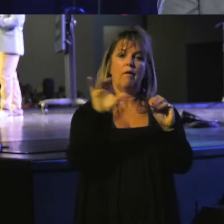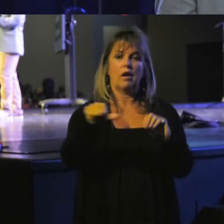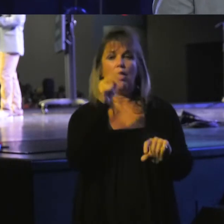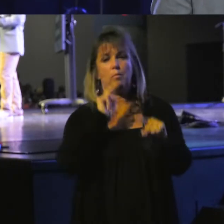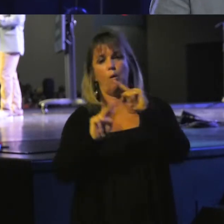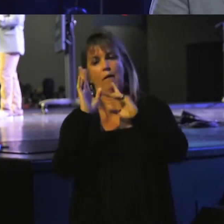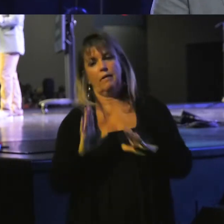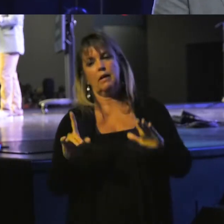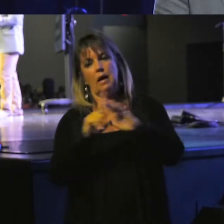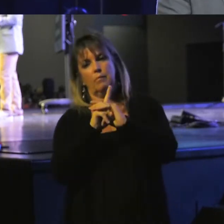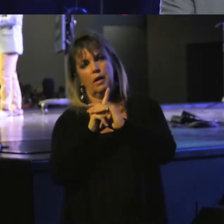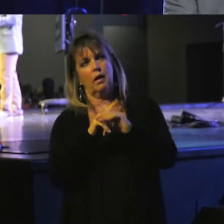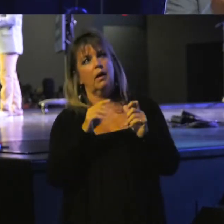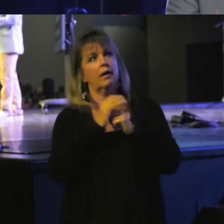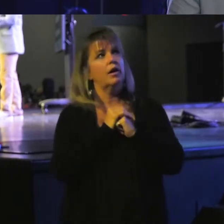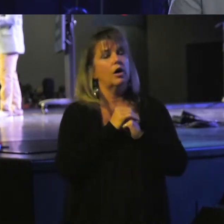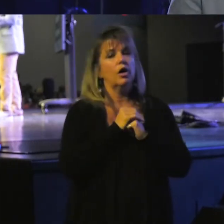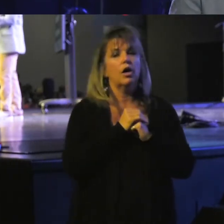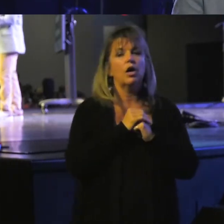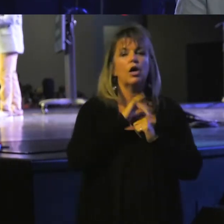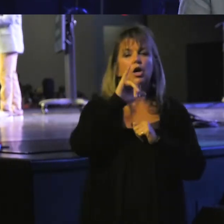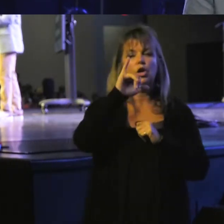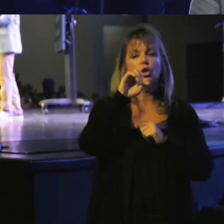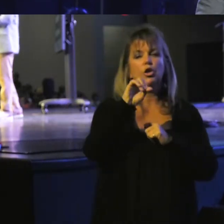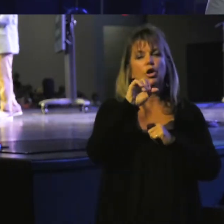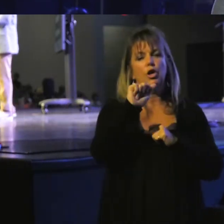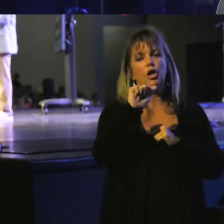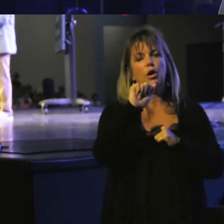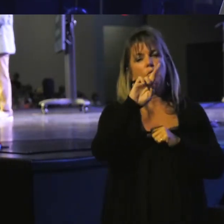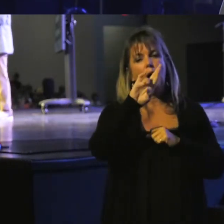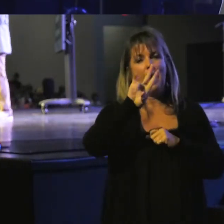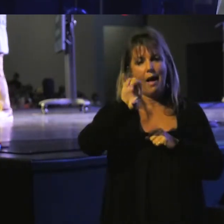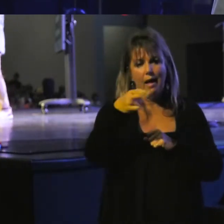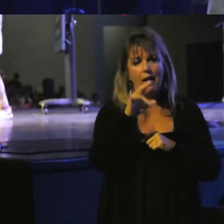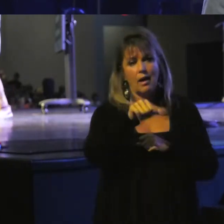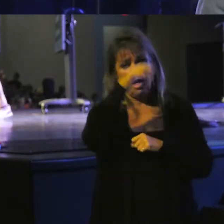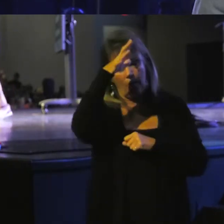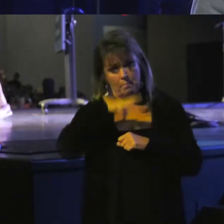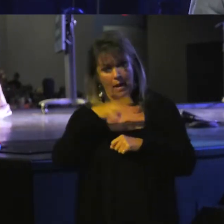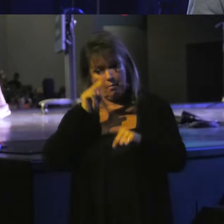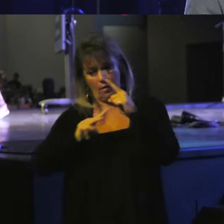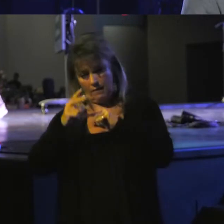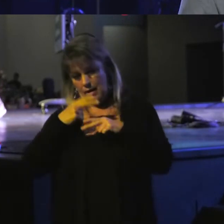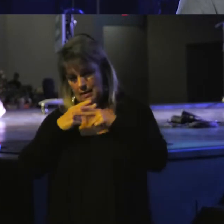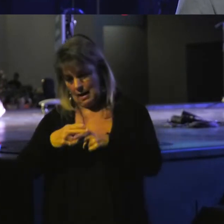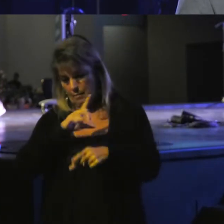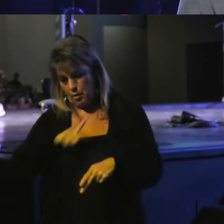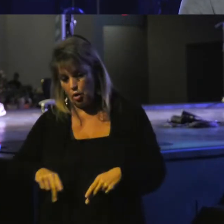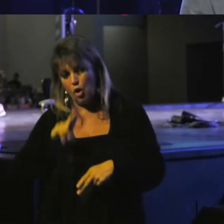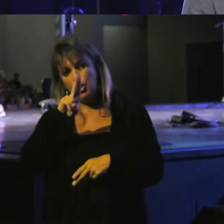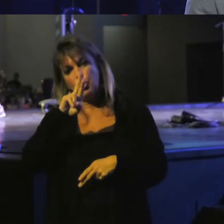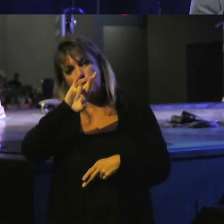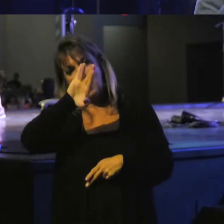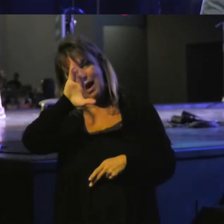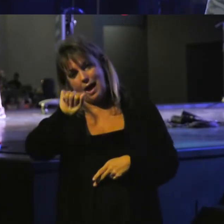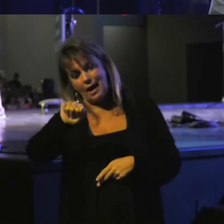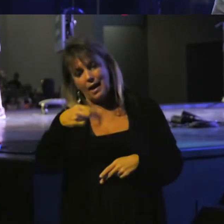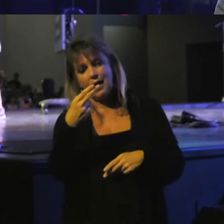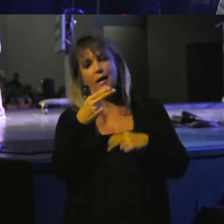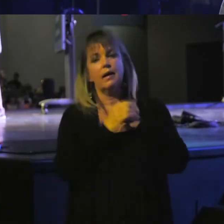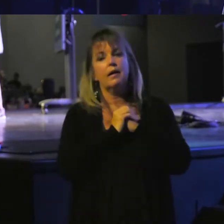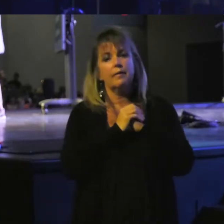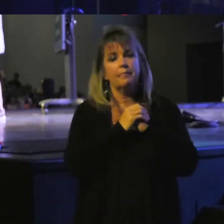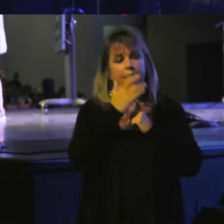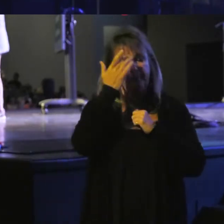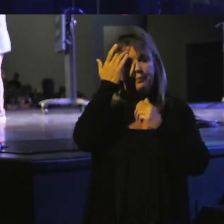prophet comes up. His name is Uriah. Look at verse 20. There was another man who prophesied in the name of the Lord to Uriah, the son of Shema from